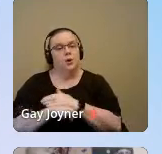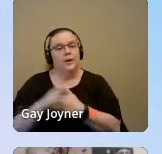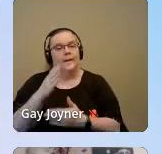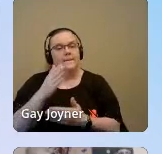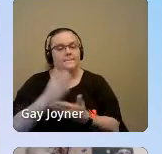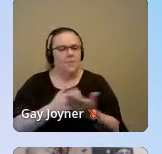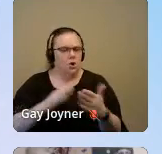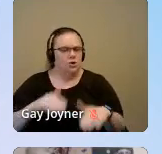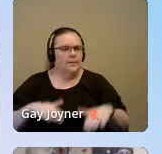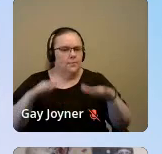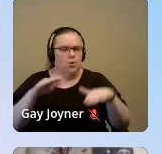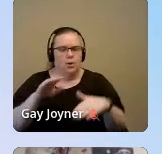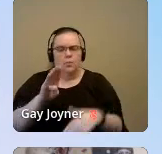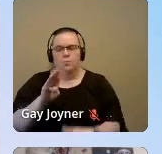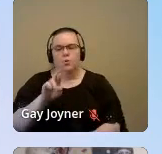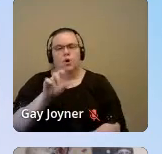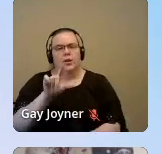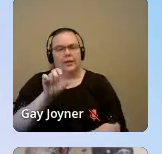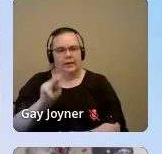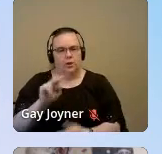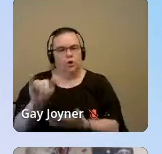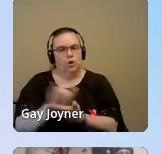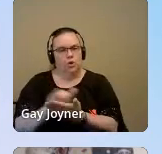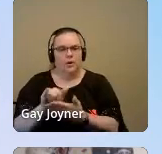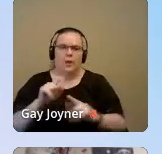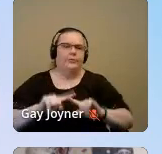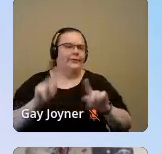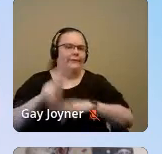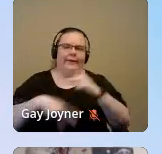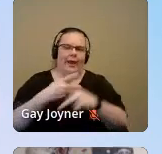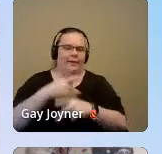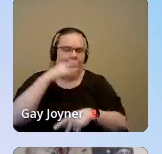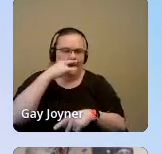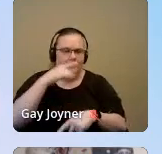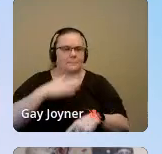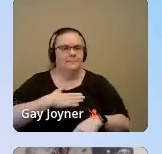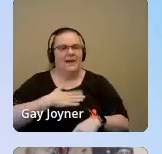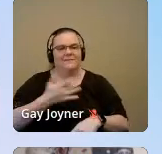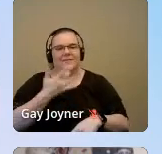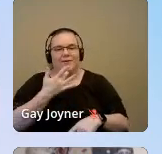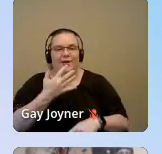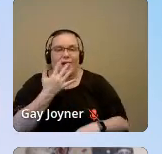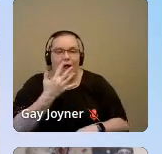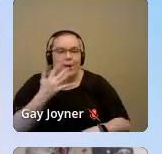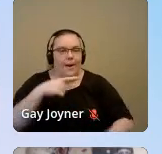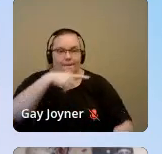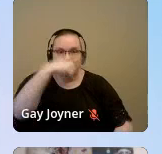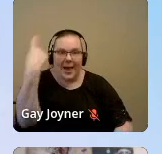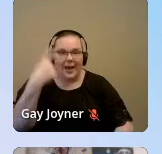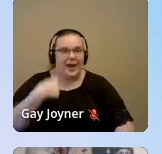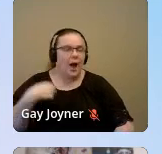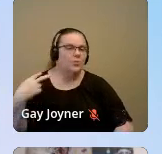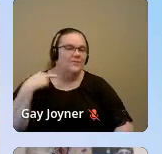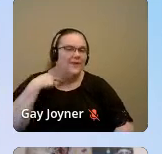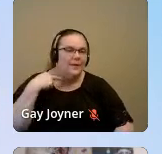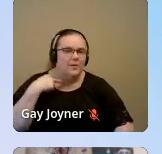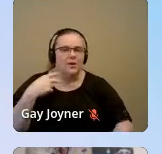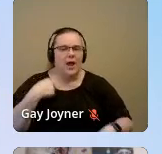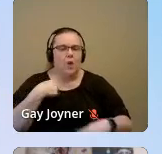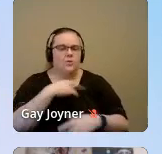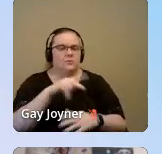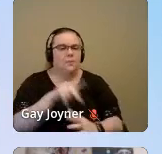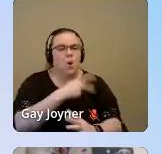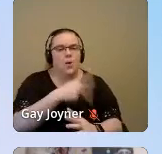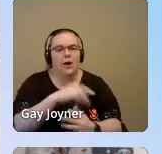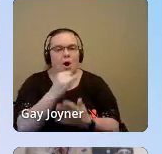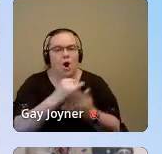raised in Brooklyn, New York, and I was just a different kind of kid. My favorite color was black. I love vampires. I was poetic and artistic, and